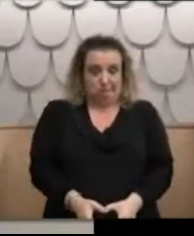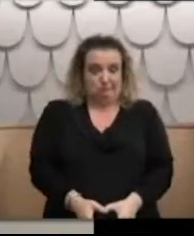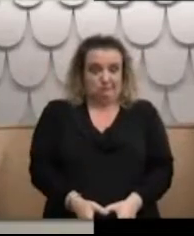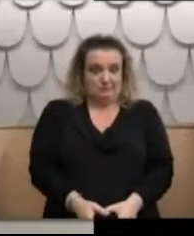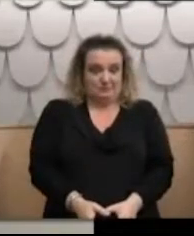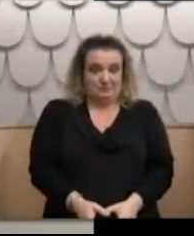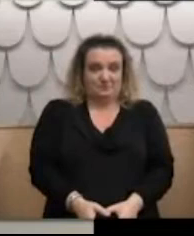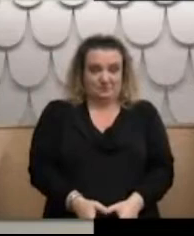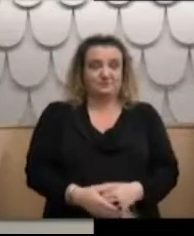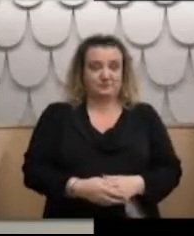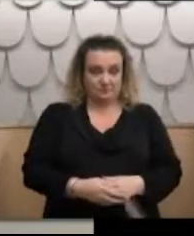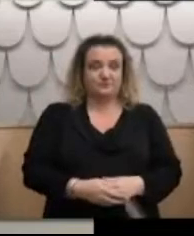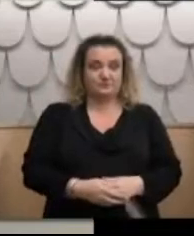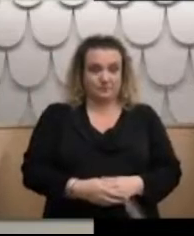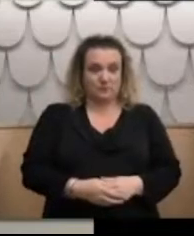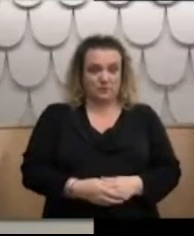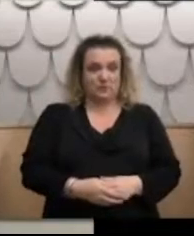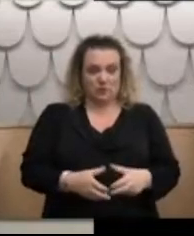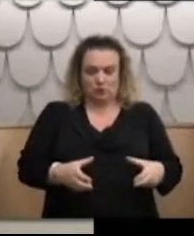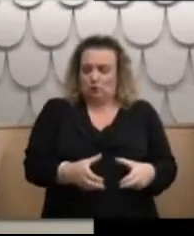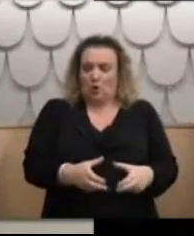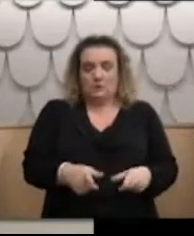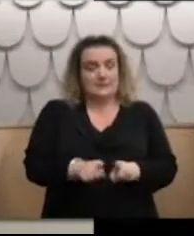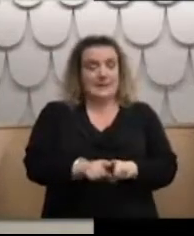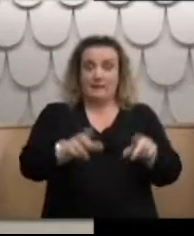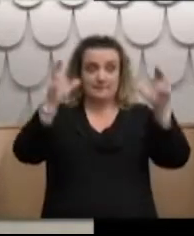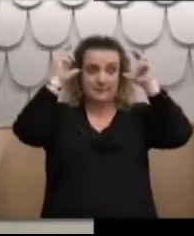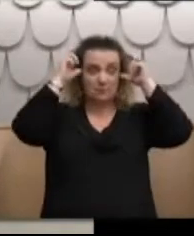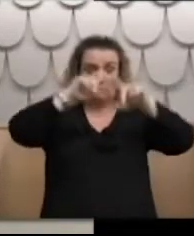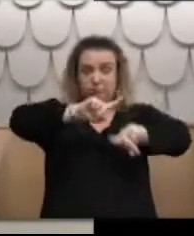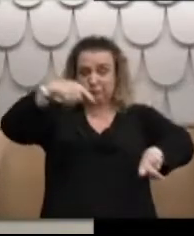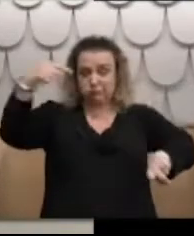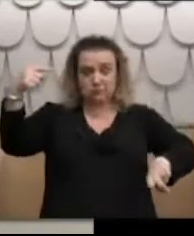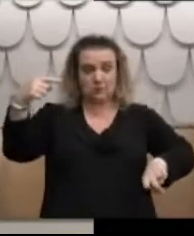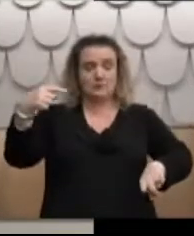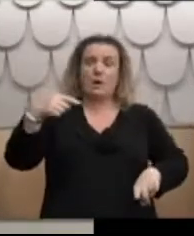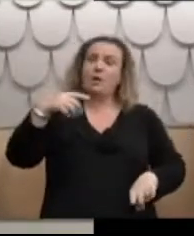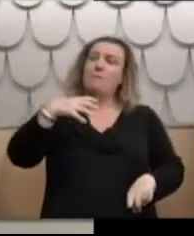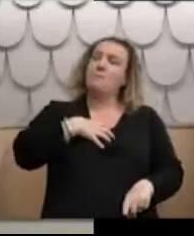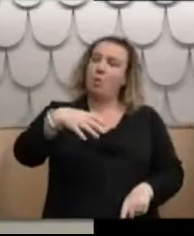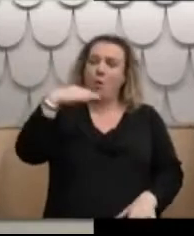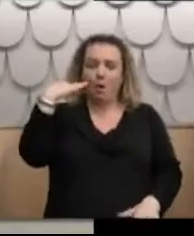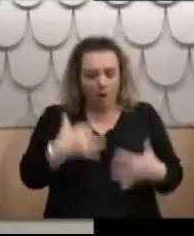This shock wasn't as long as the shocks I would get on my temples, but was much more painful.